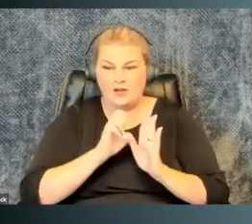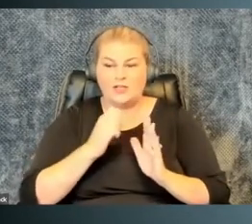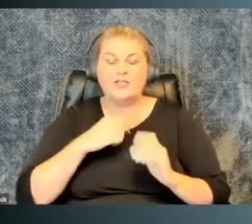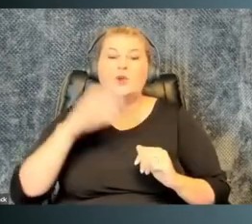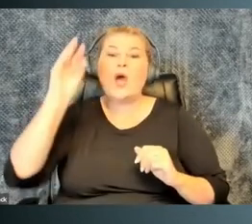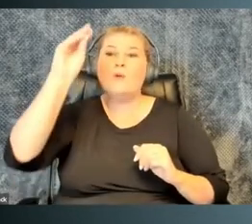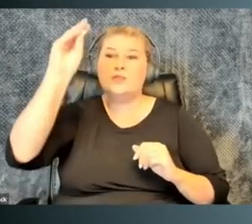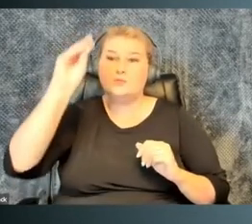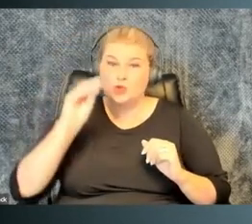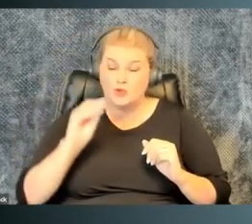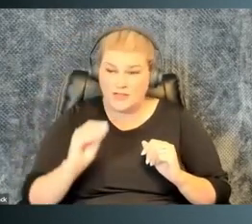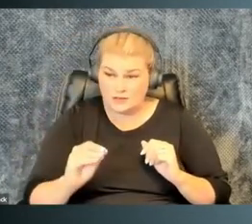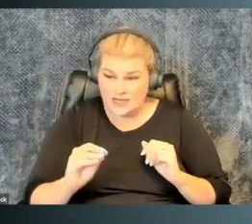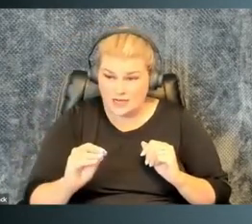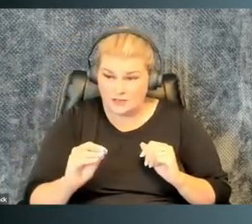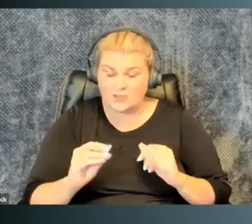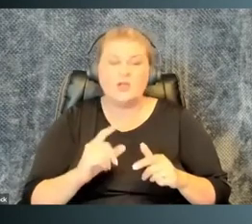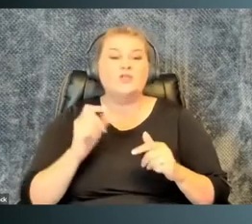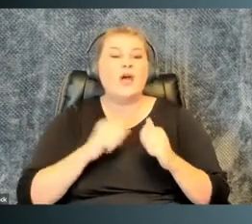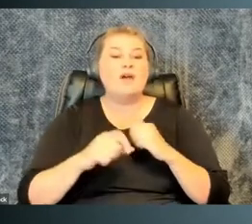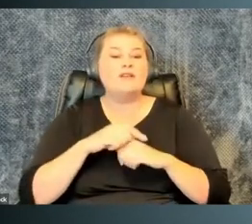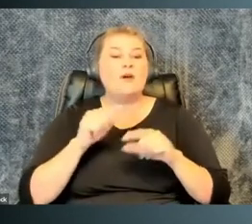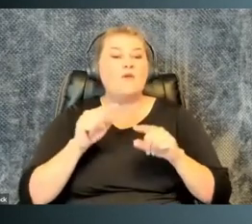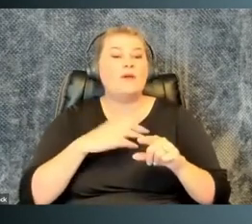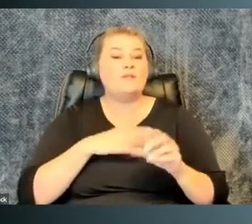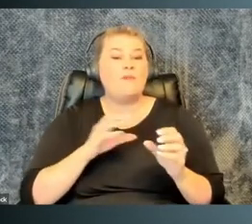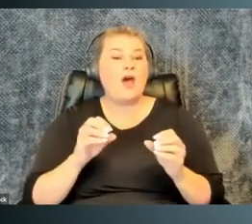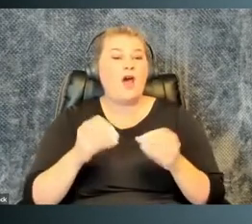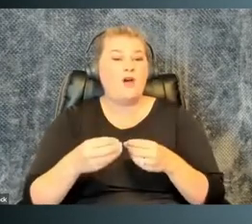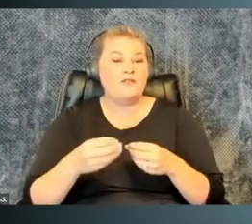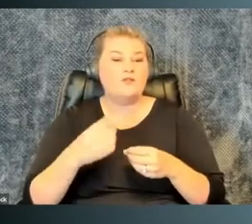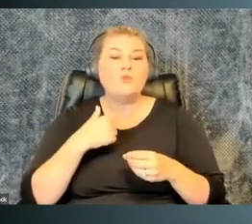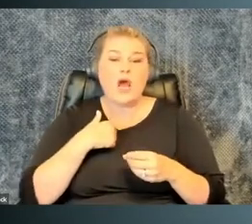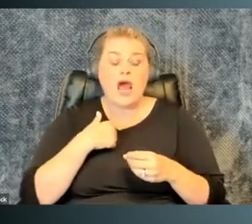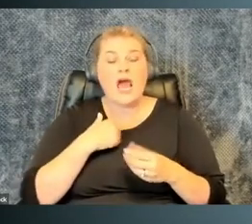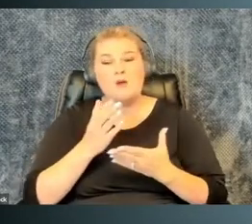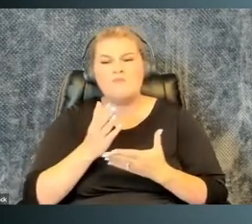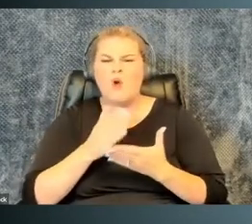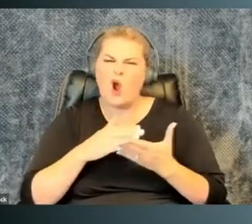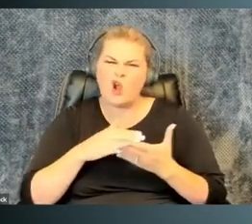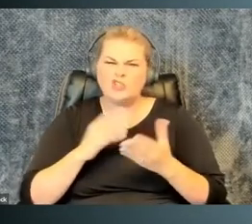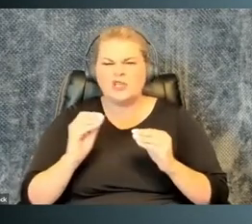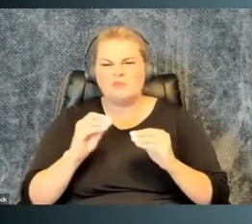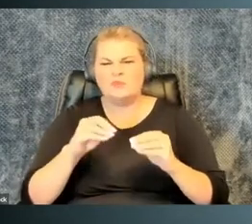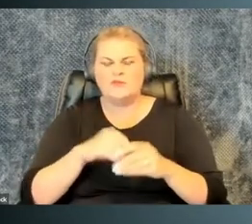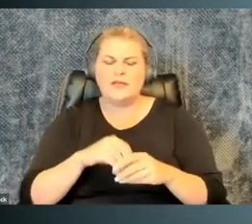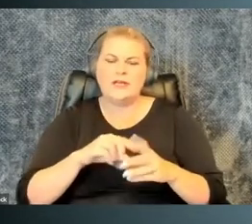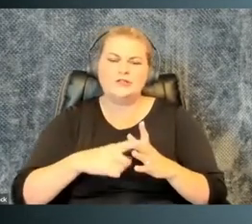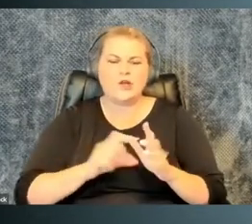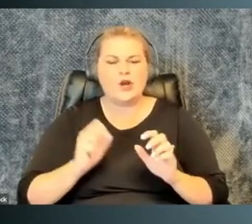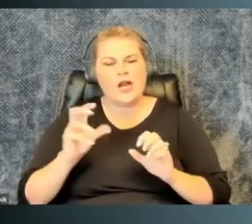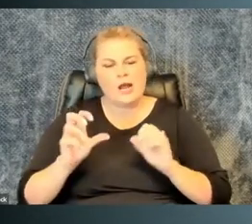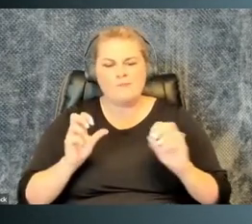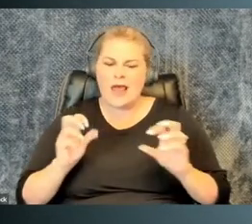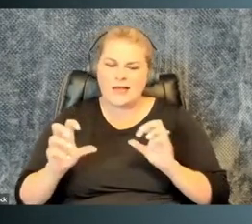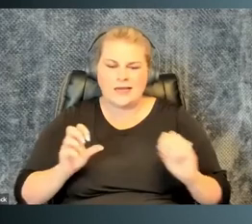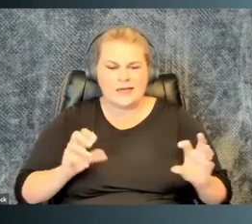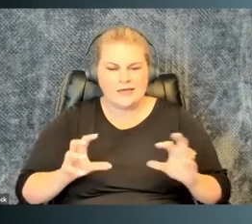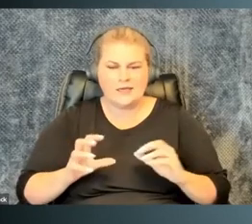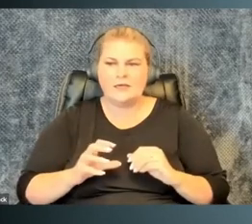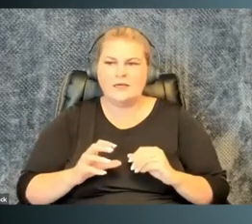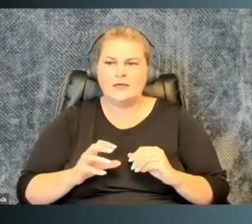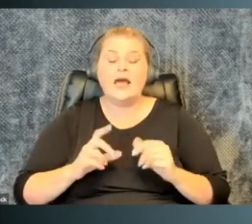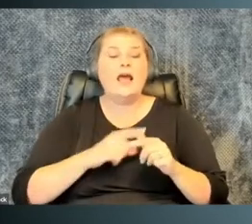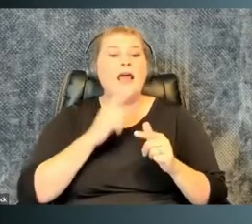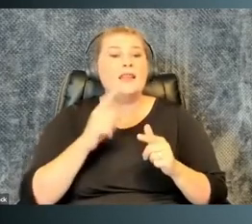My building doesn't have an elevator. I was moved downstairs. So every time I went to my office, which I had partially moved into and